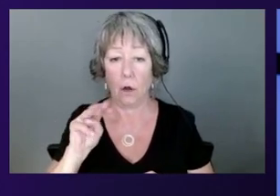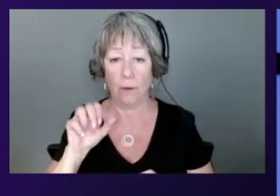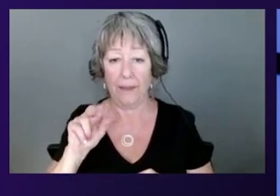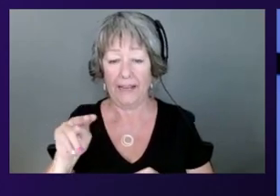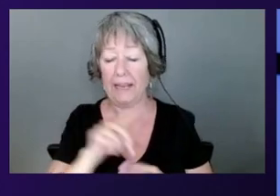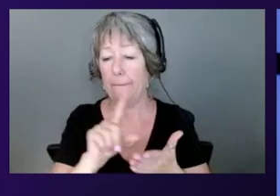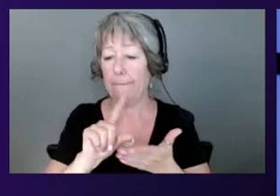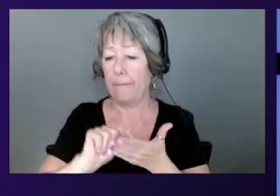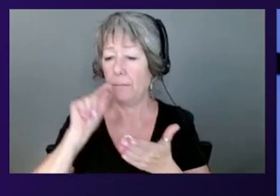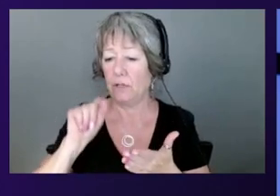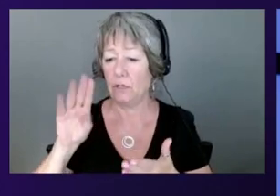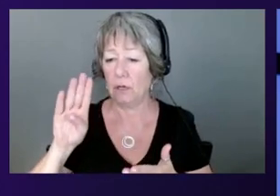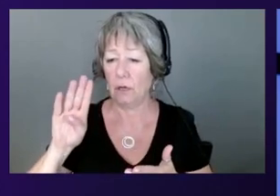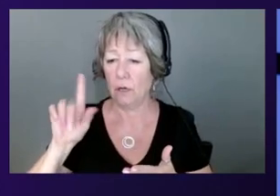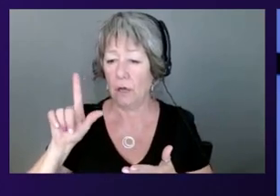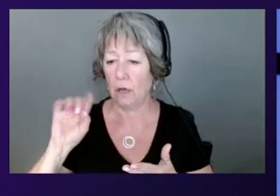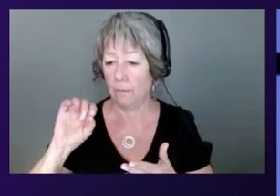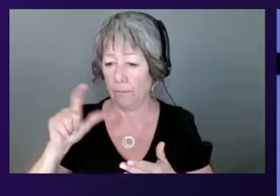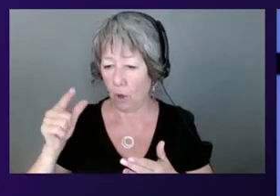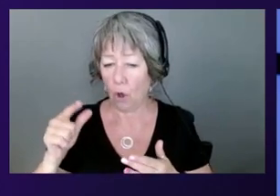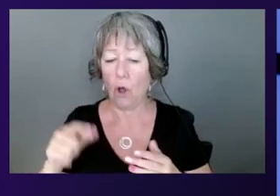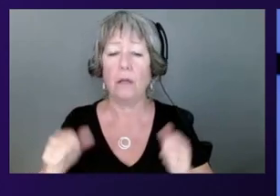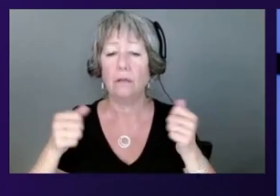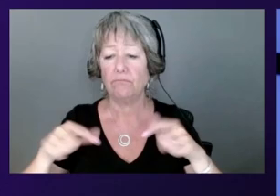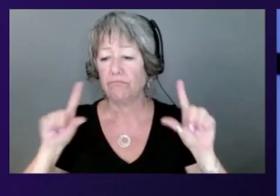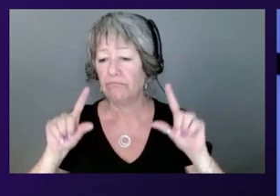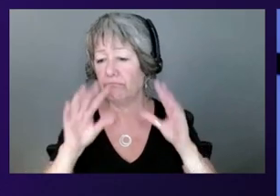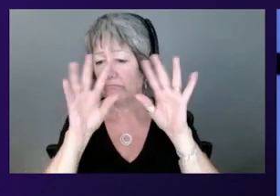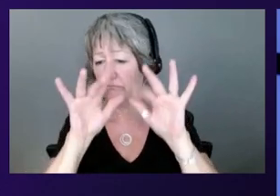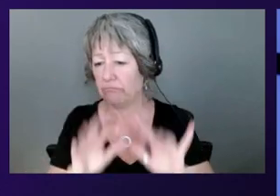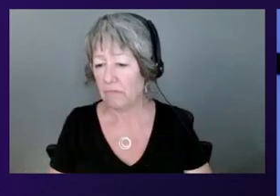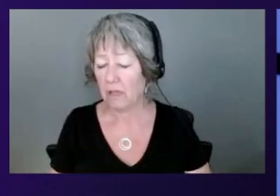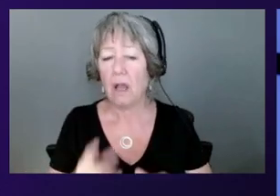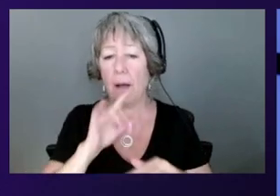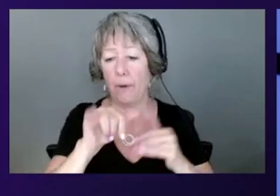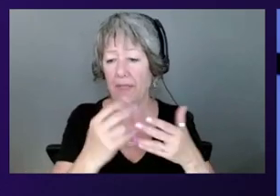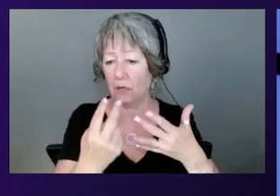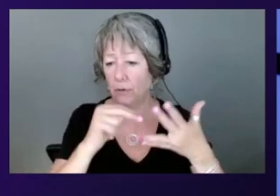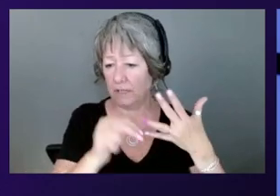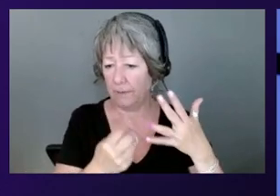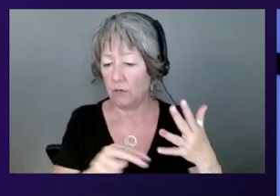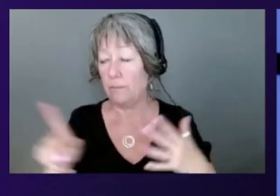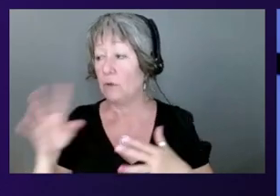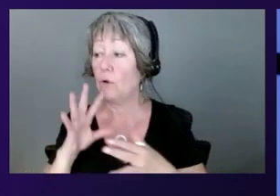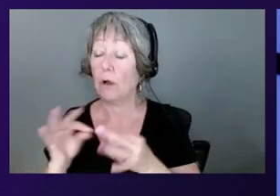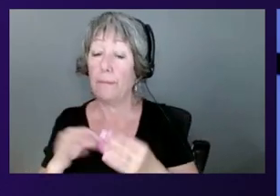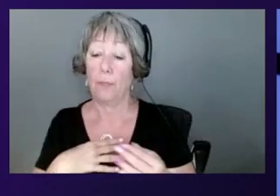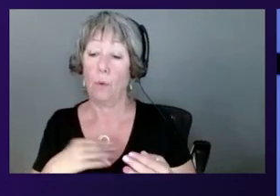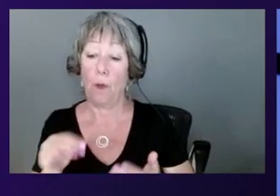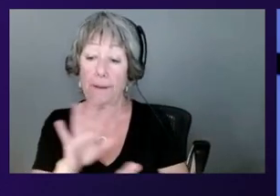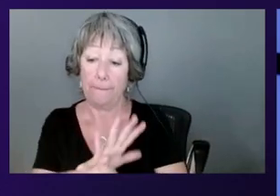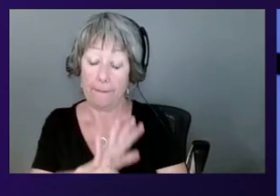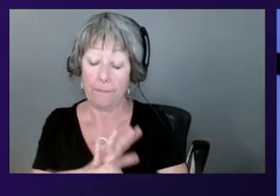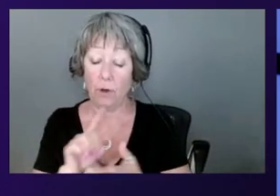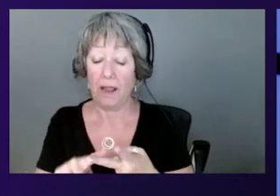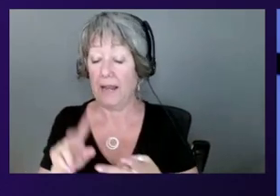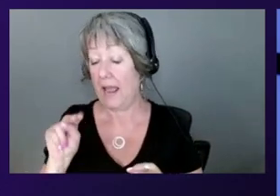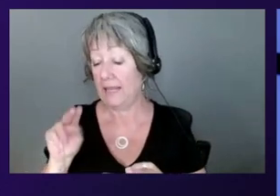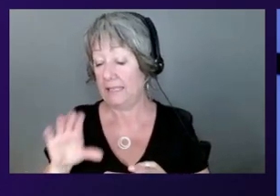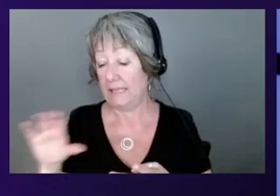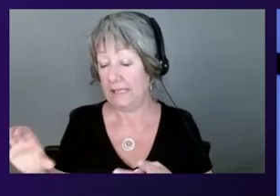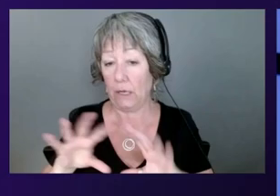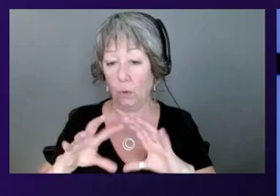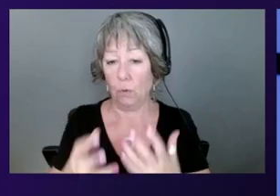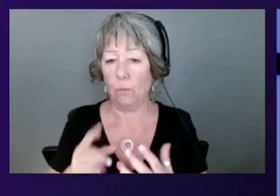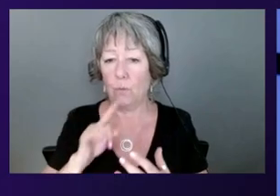last year about our commitment to that transparency. And what, William, you're talking about here with the white paper and also the NCC Group is just a small portion of